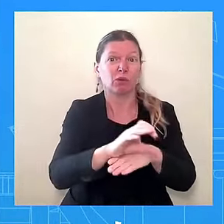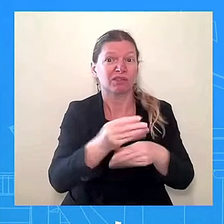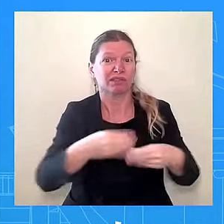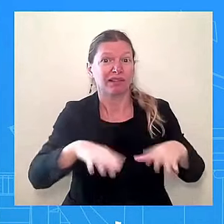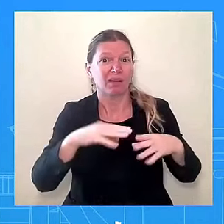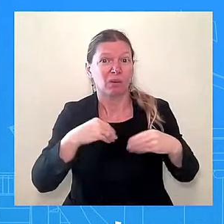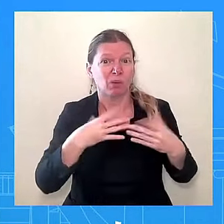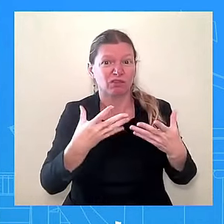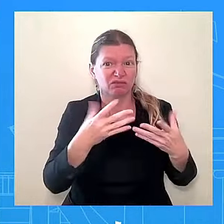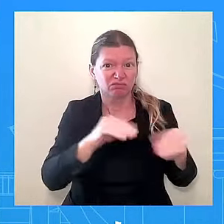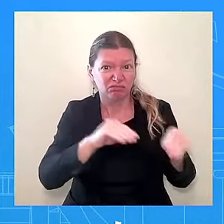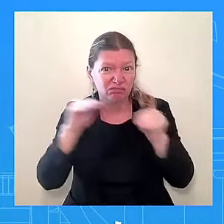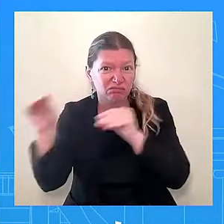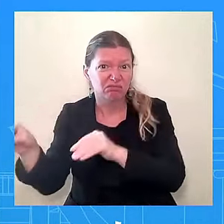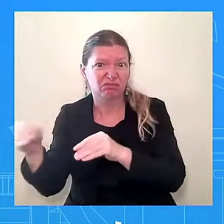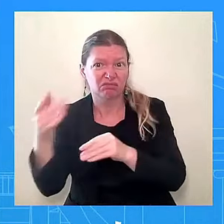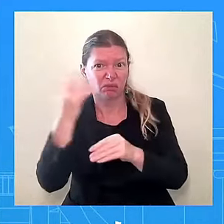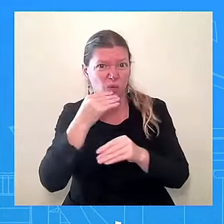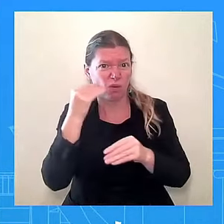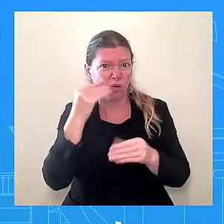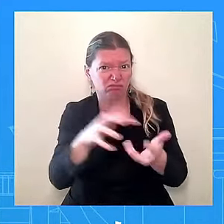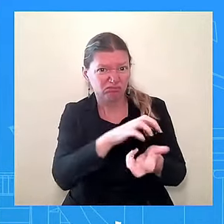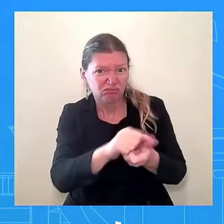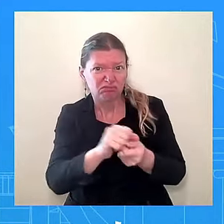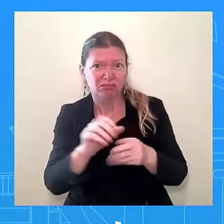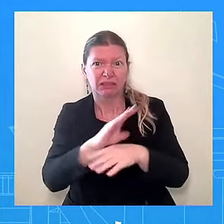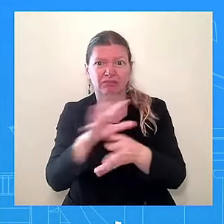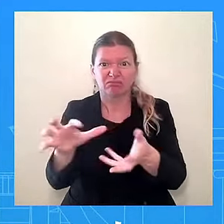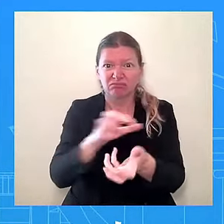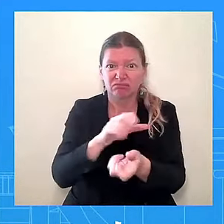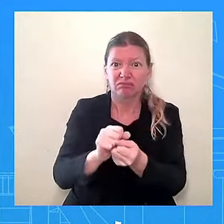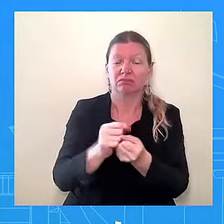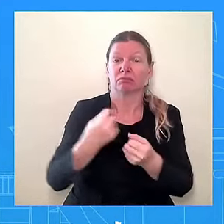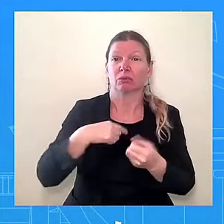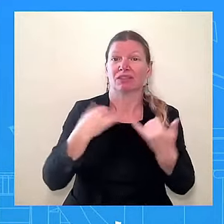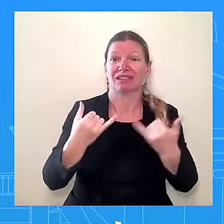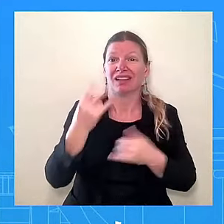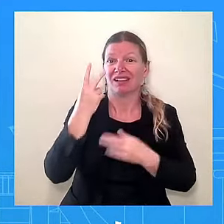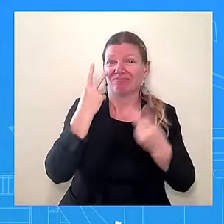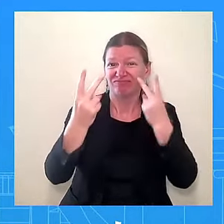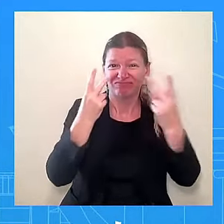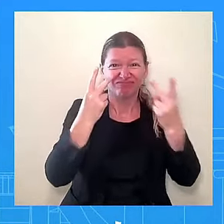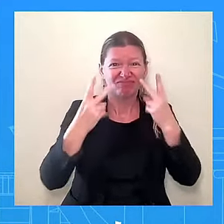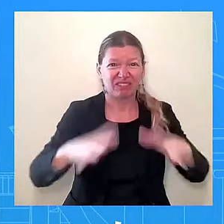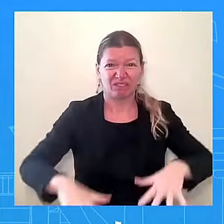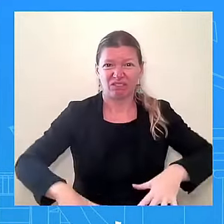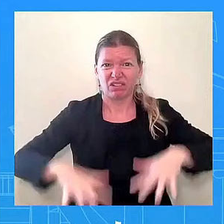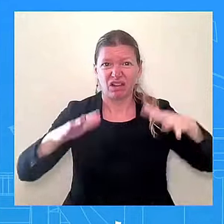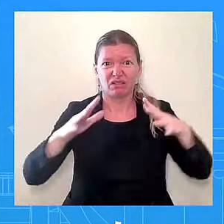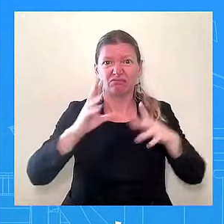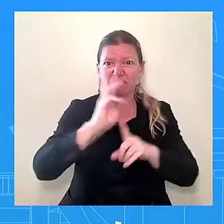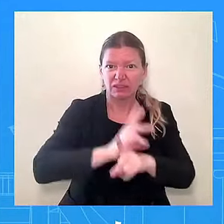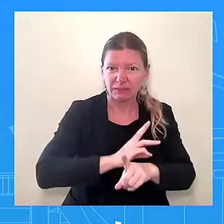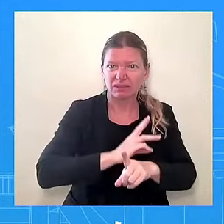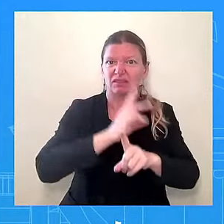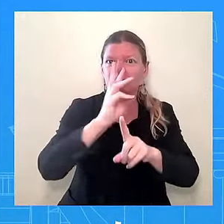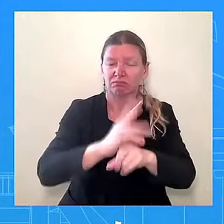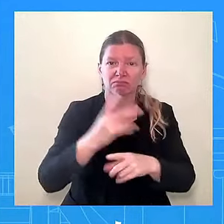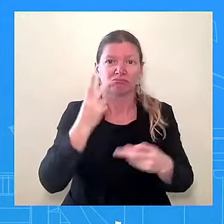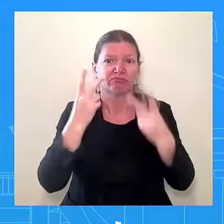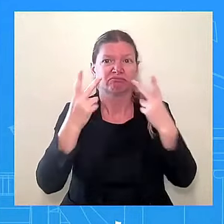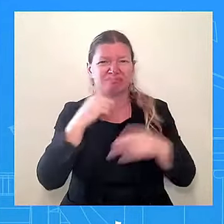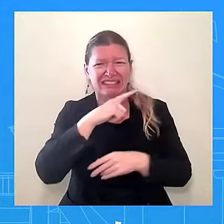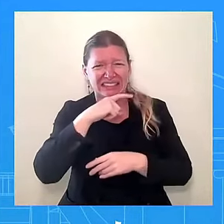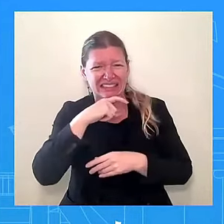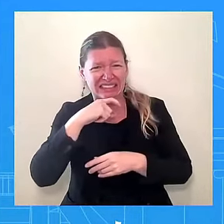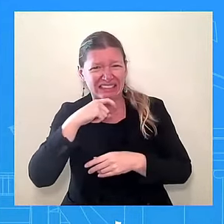floods occurring every six months. We're seeing droughts that are supposed to last for a year, lasting for multiple years, in fact, over a decade.